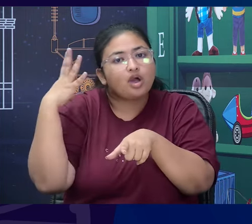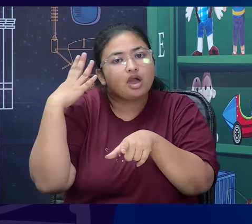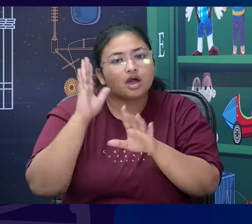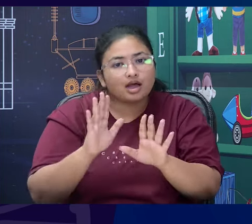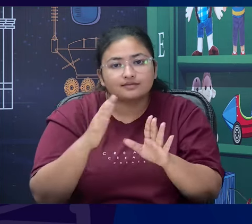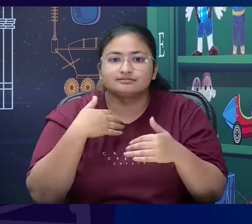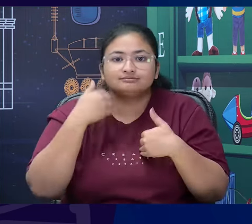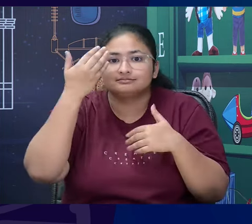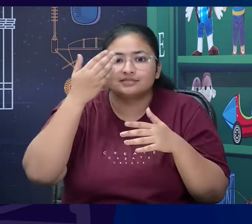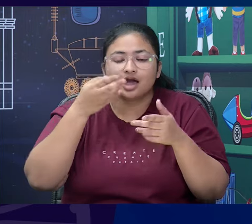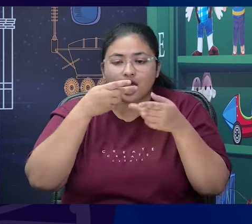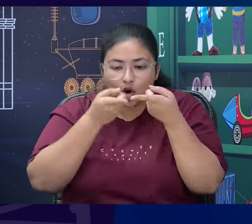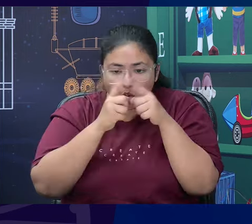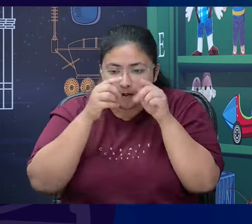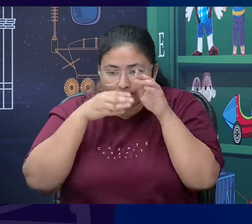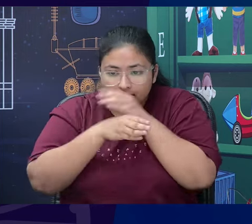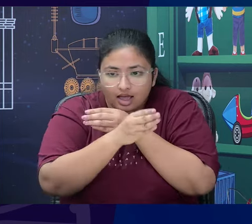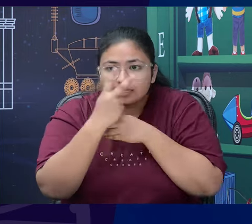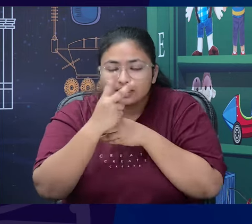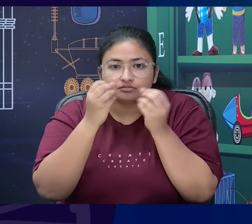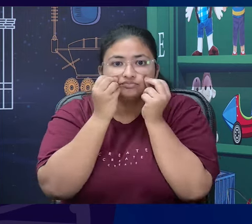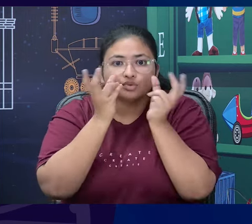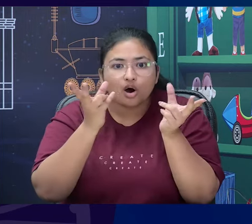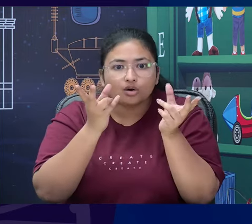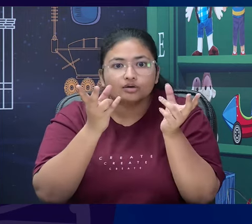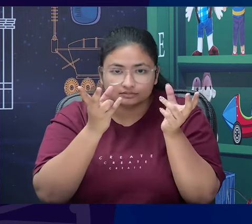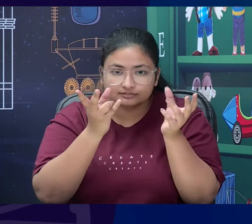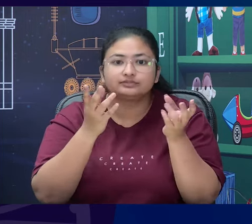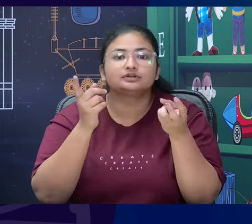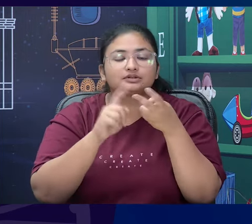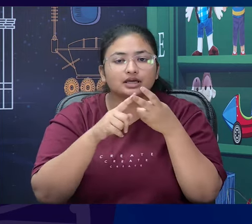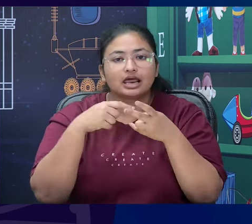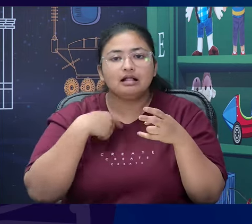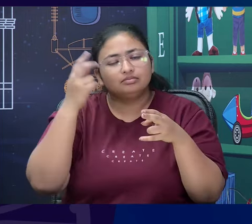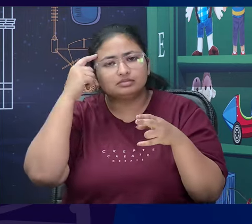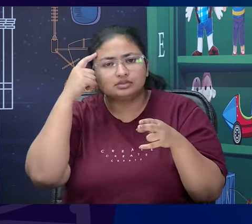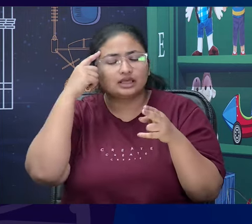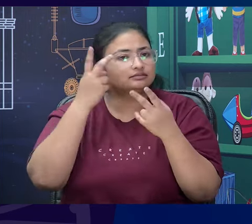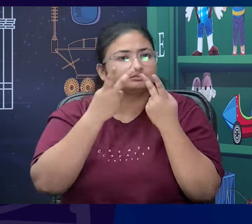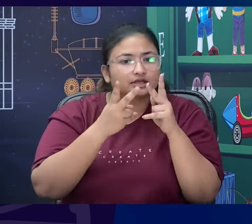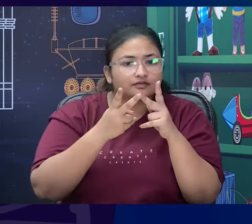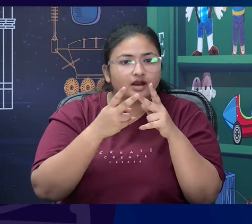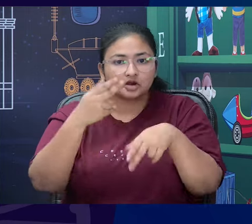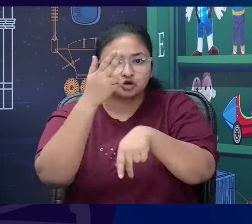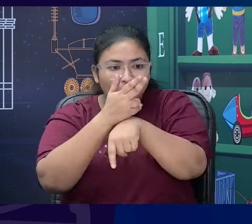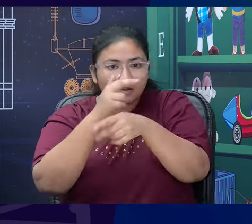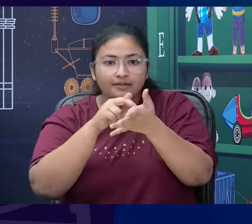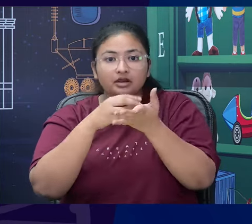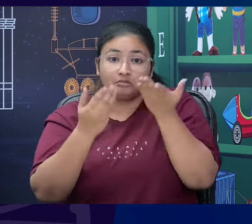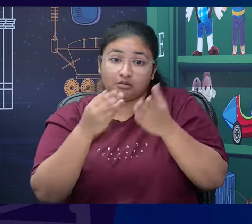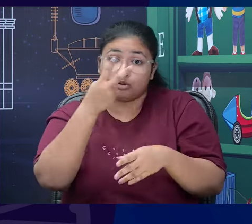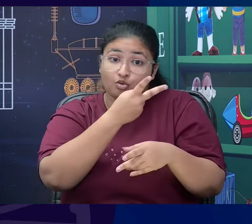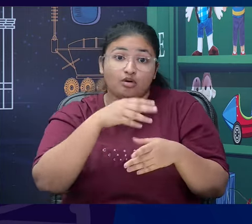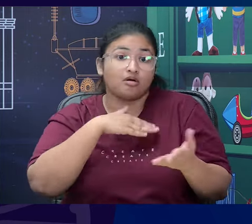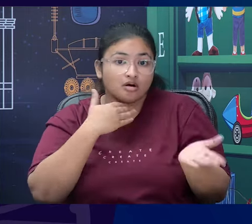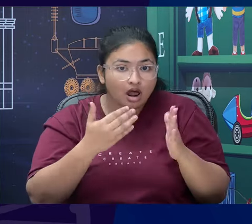that you know you are expecting something and then something else happens and so the twist in the plot also add